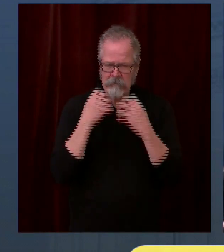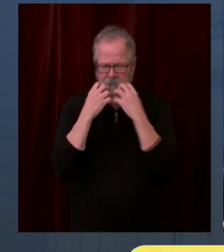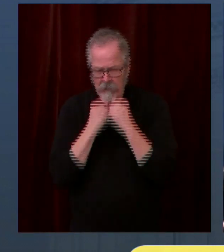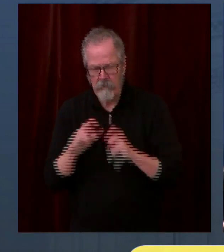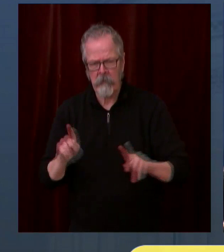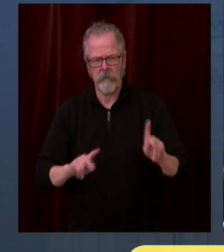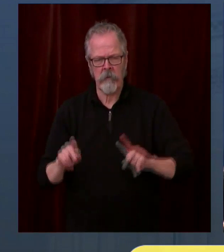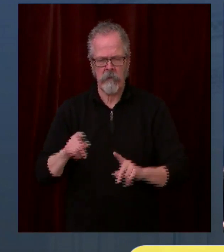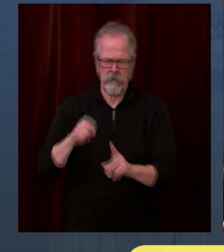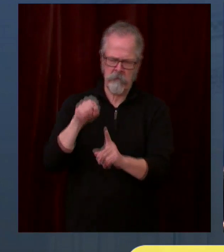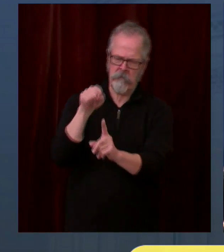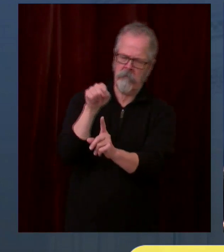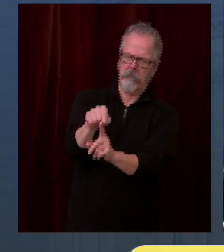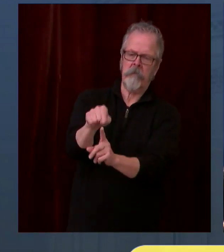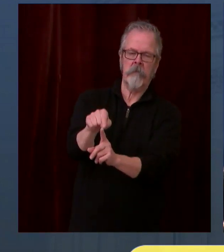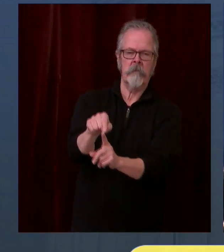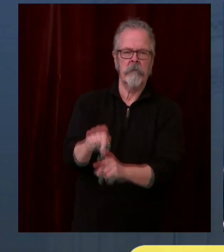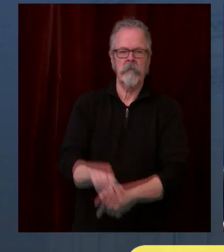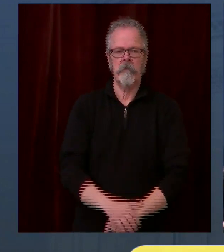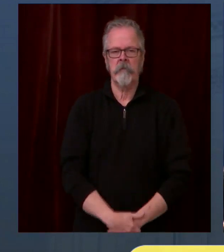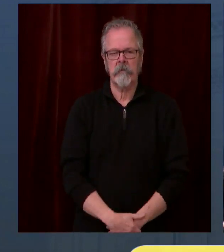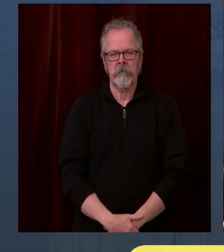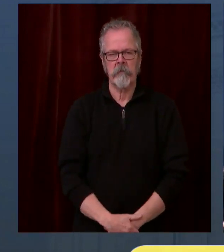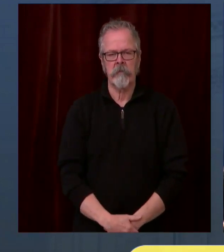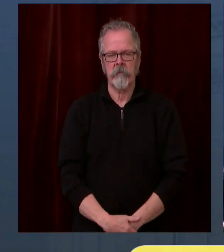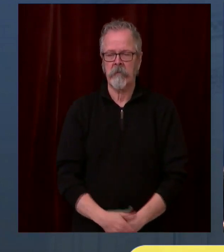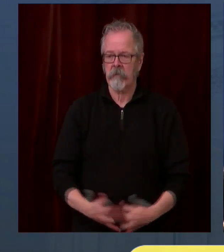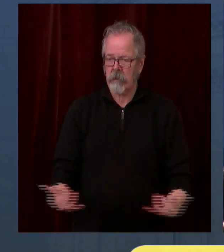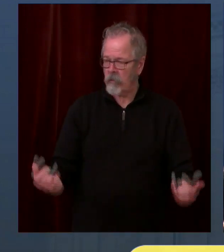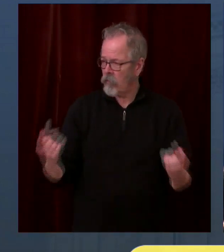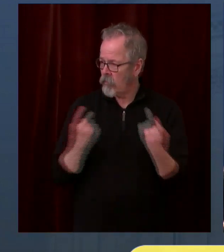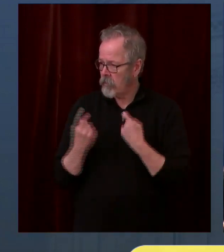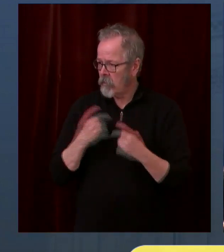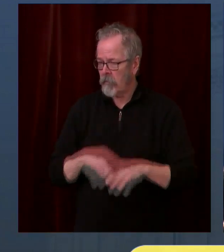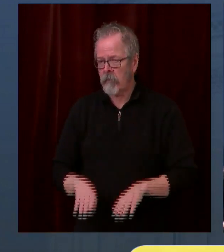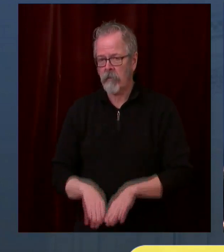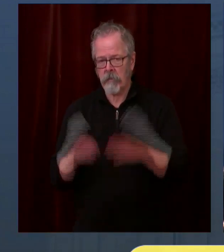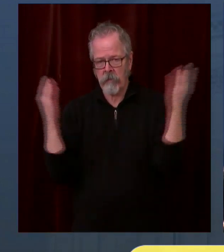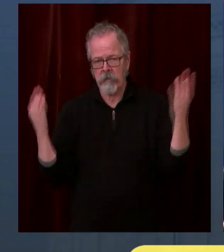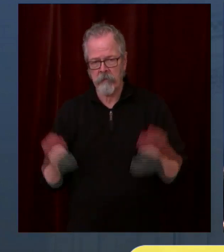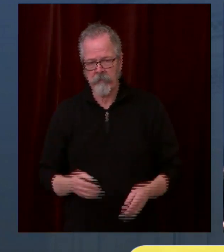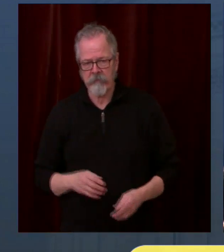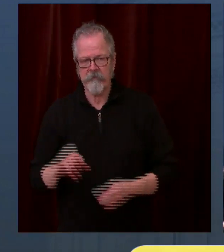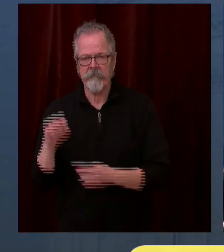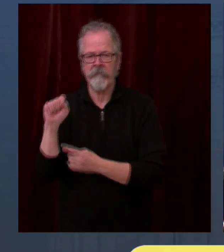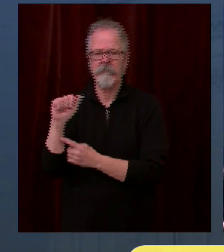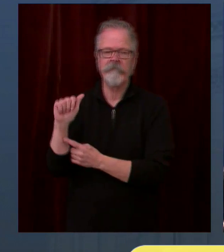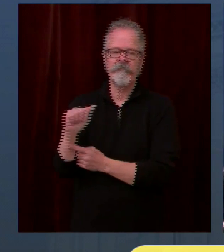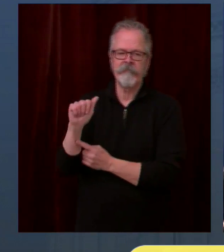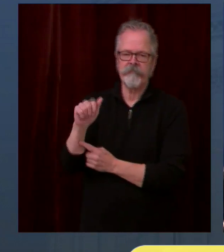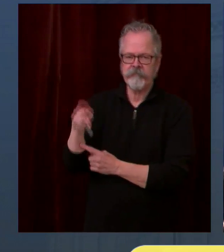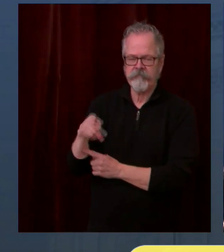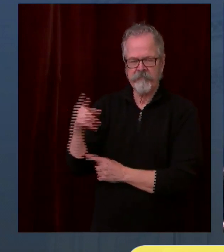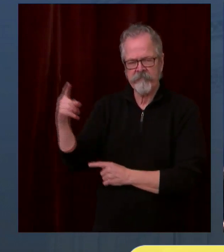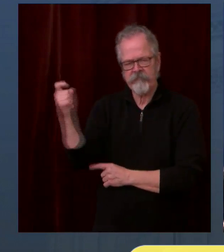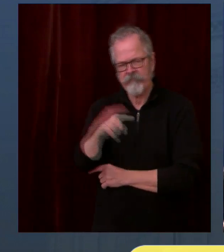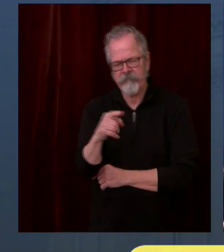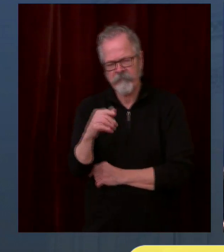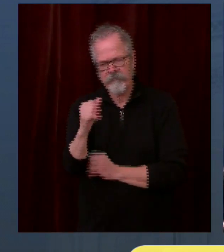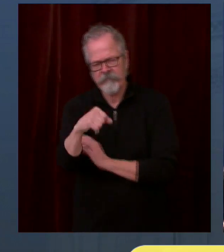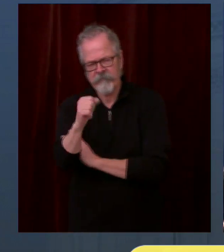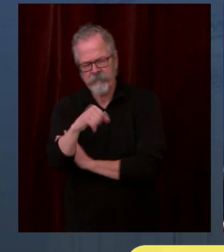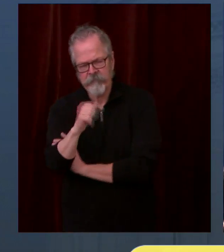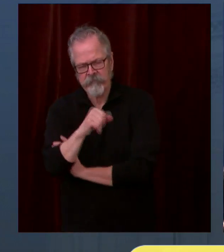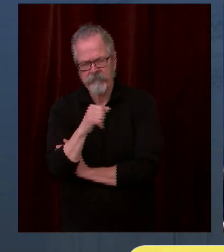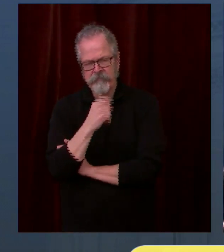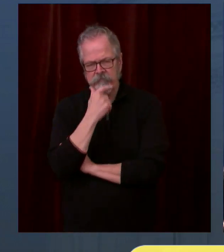First question comes from Rachel with AP. According to the latest numbers from the CDC, the states received nearly 700